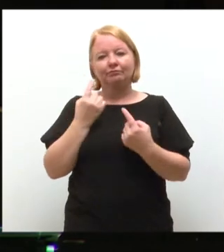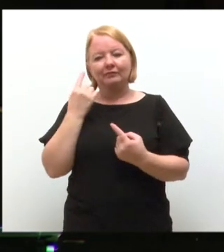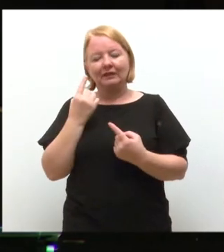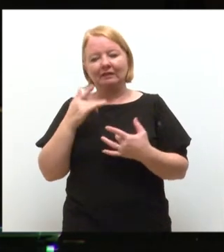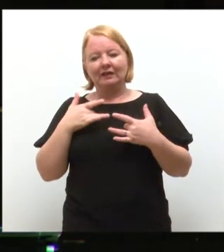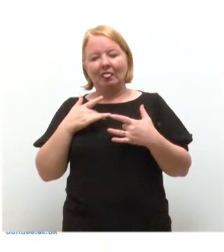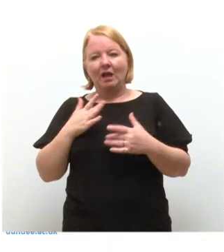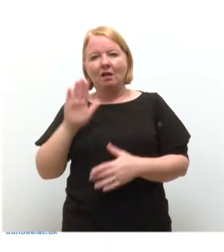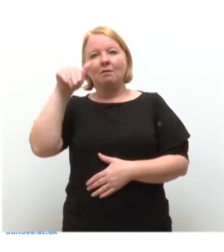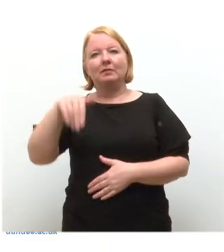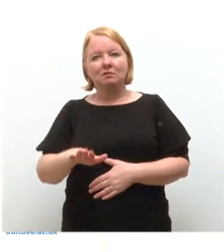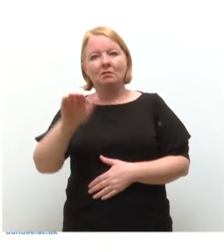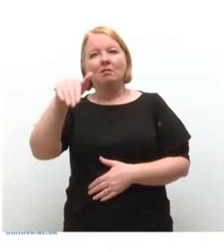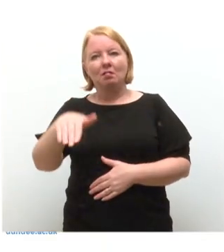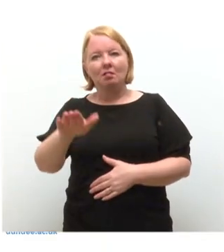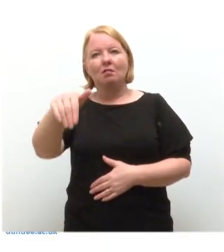and ladders.